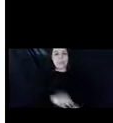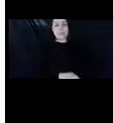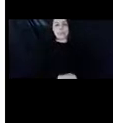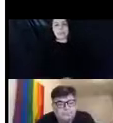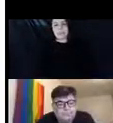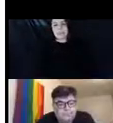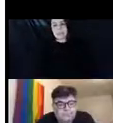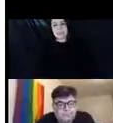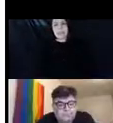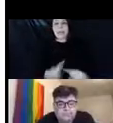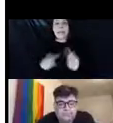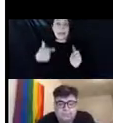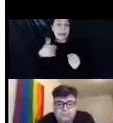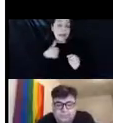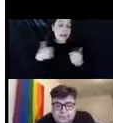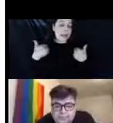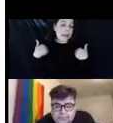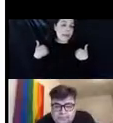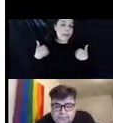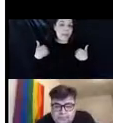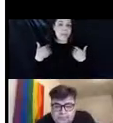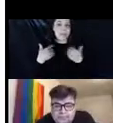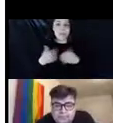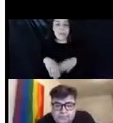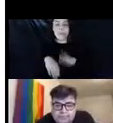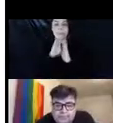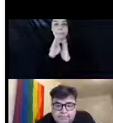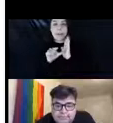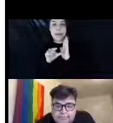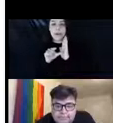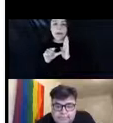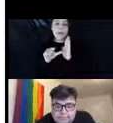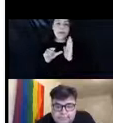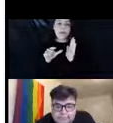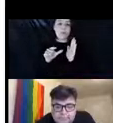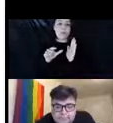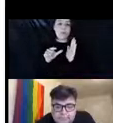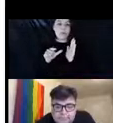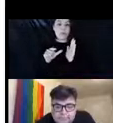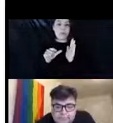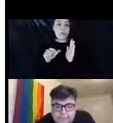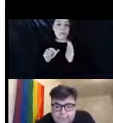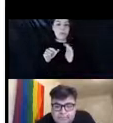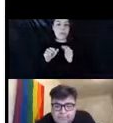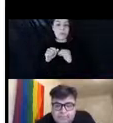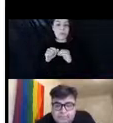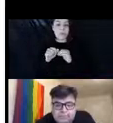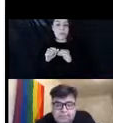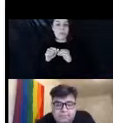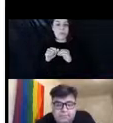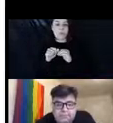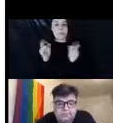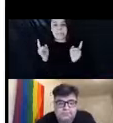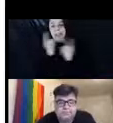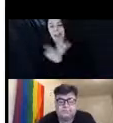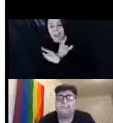I have, um, background in, um, ironically, like counseling